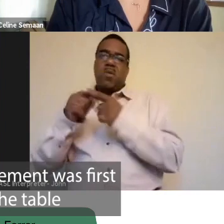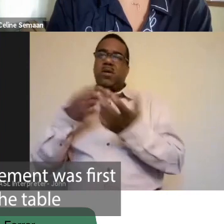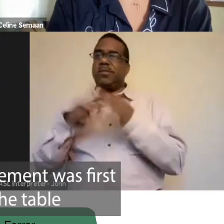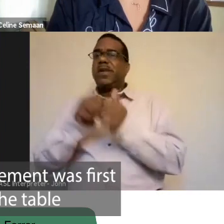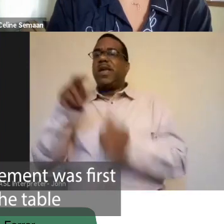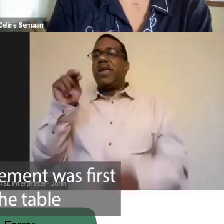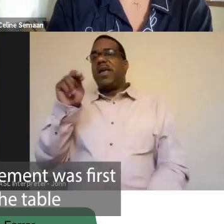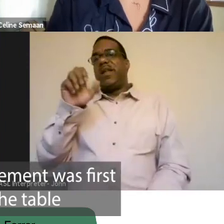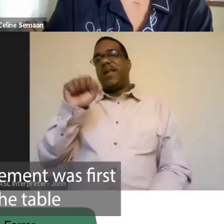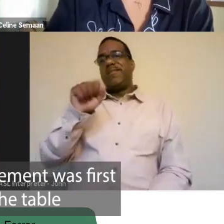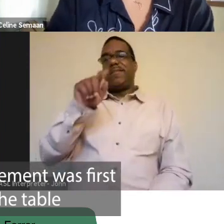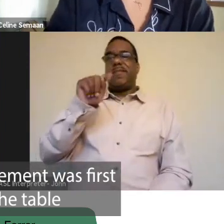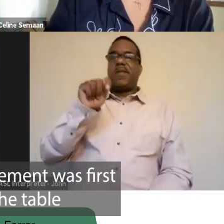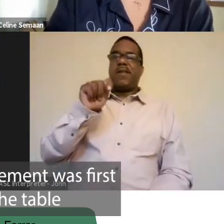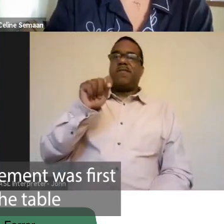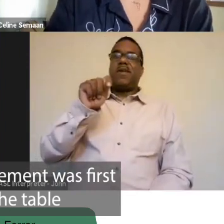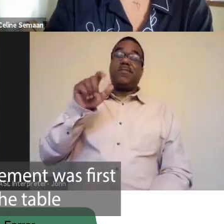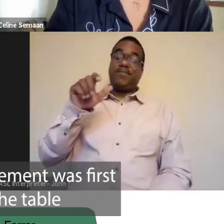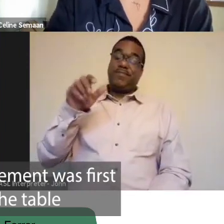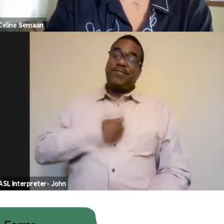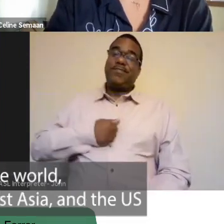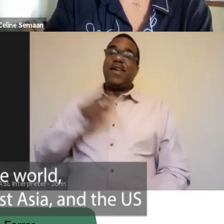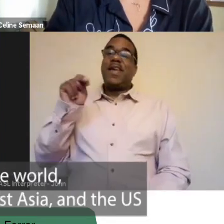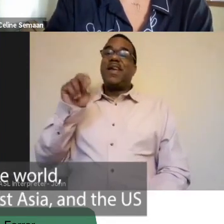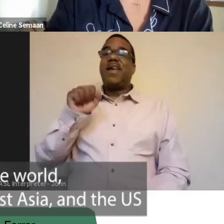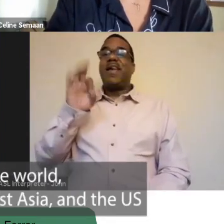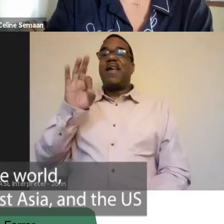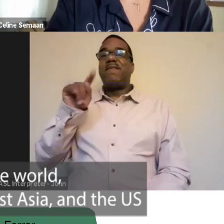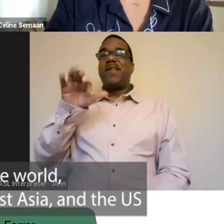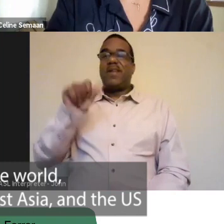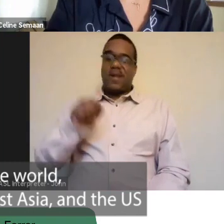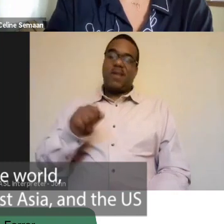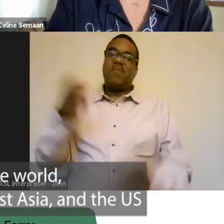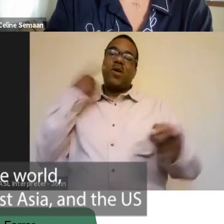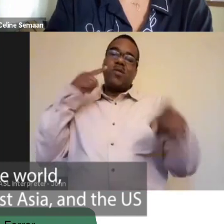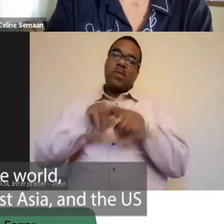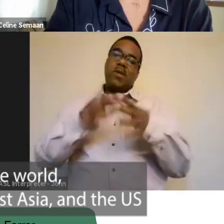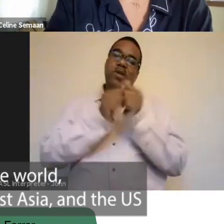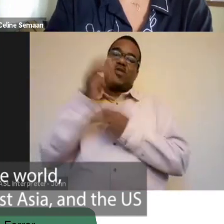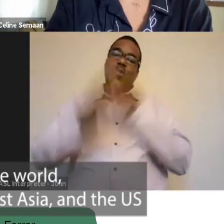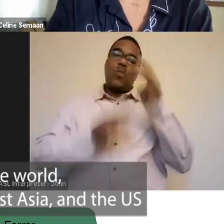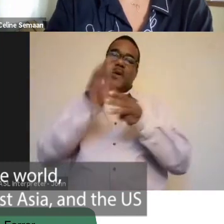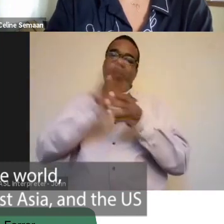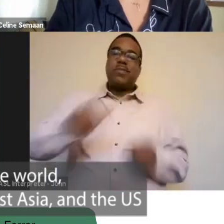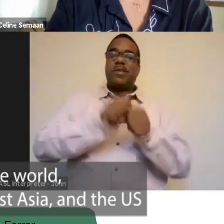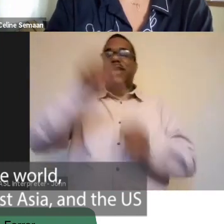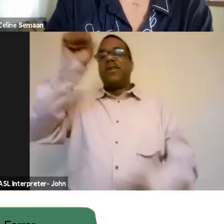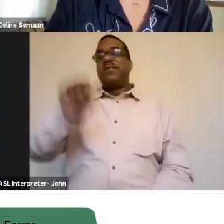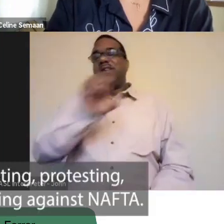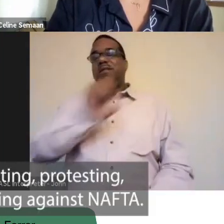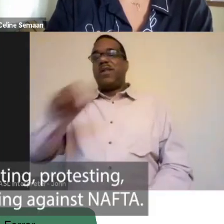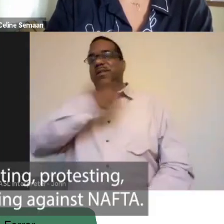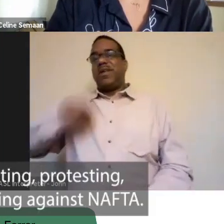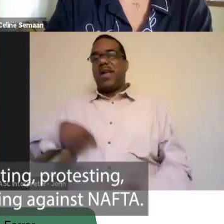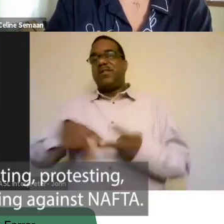agreement was first put on the table across the world, literally in Southeast Asia, in the US,